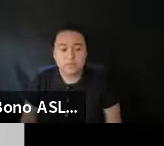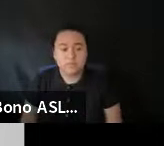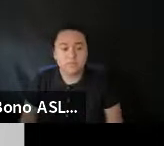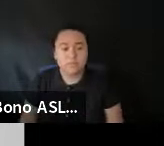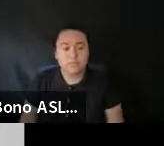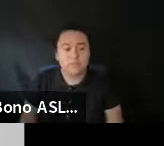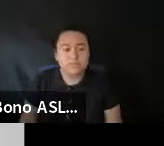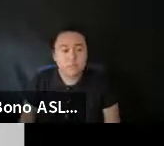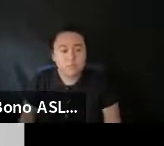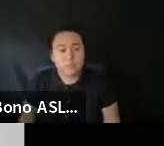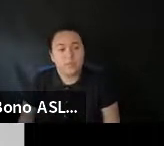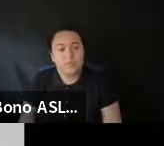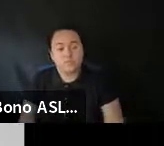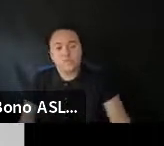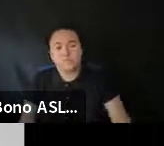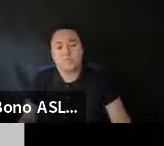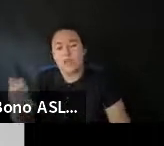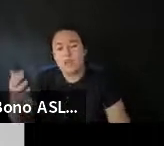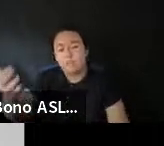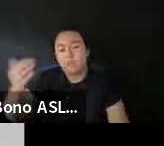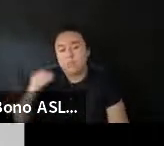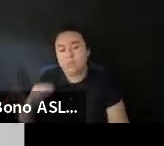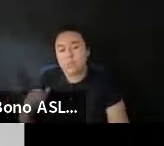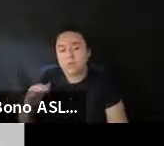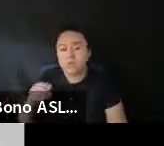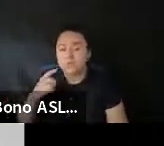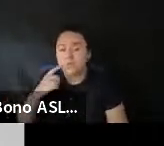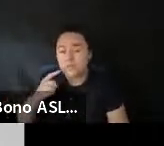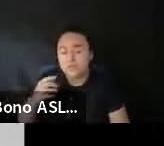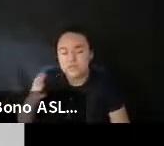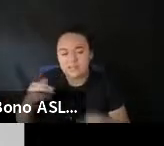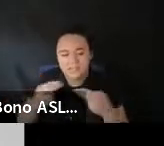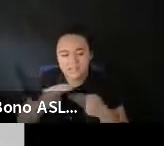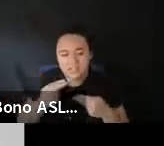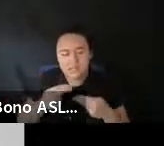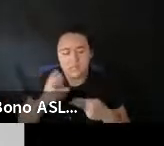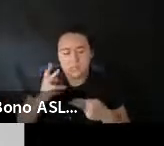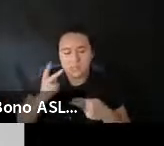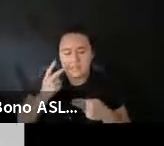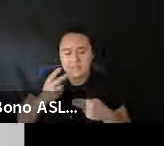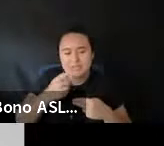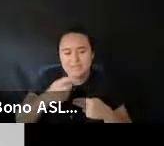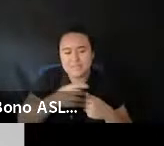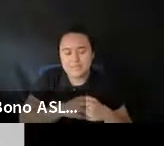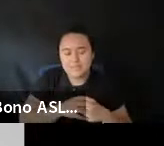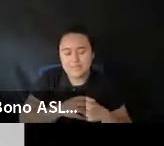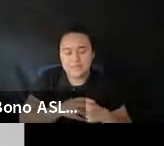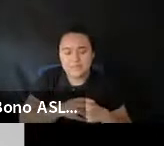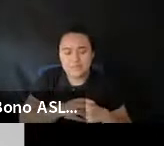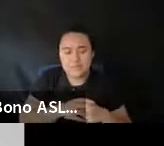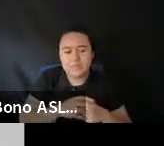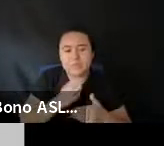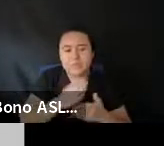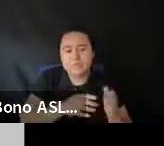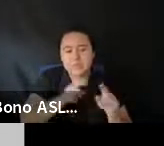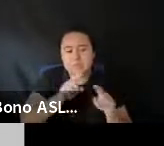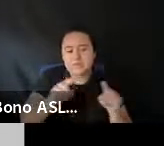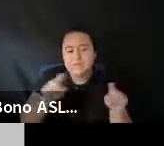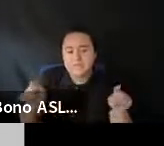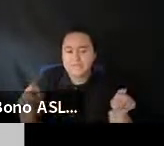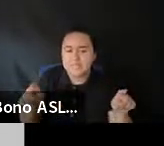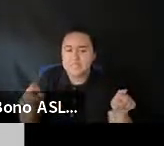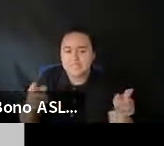Um. Um. So just moving on to. To the next slide. And what you'll find is that. You know. These. Some of these. Um.